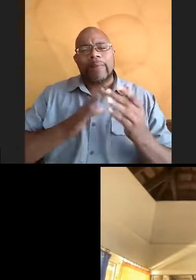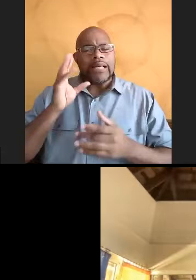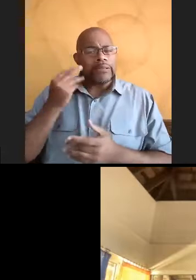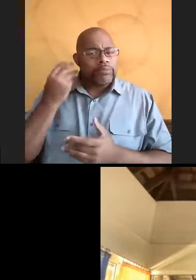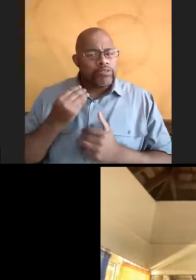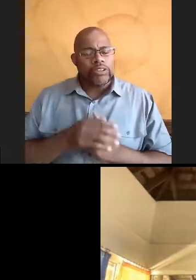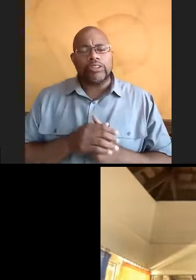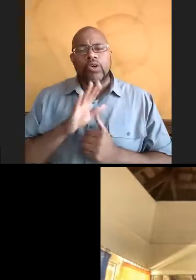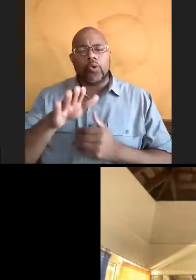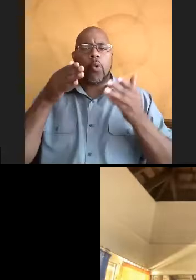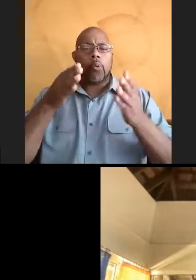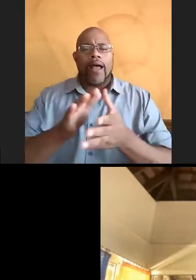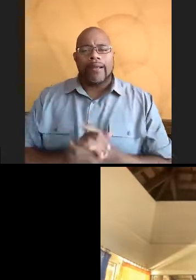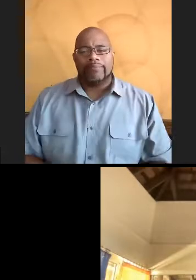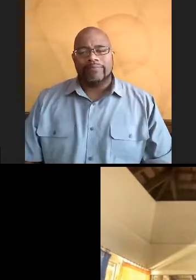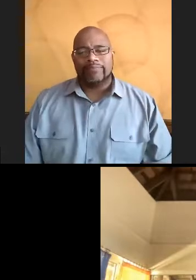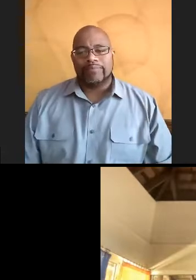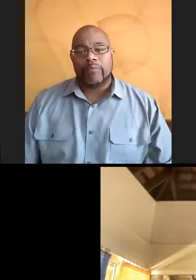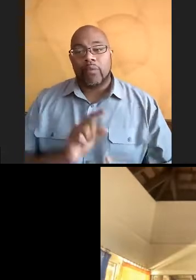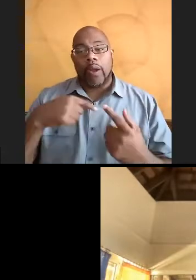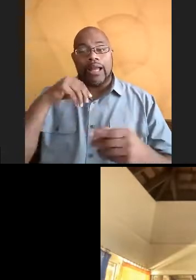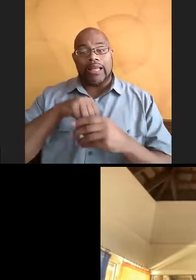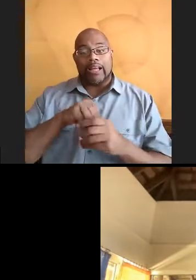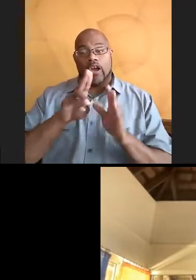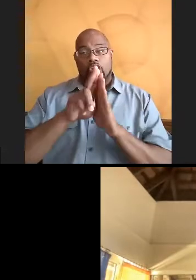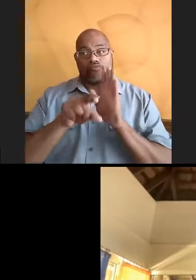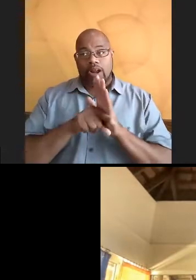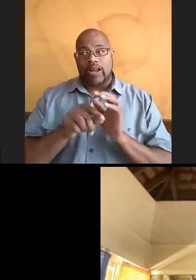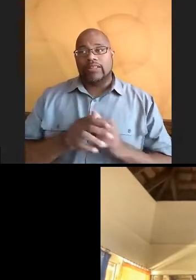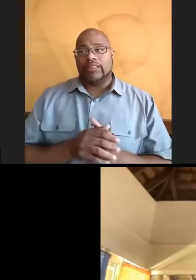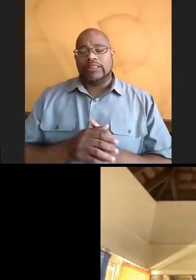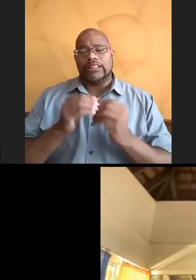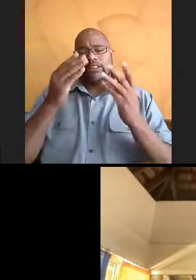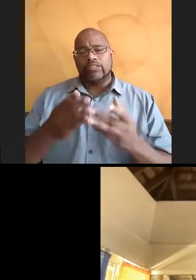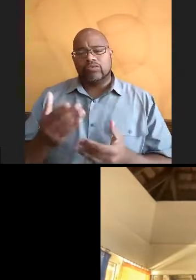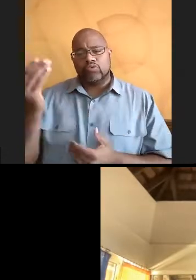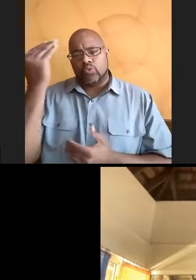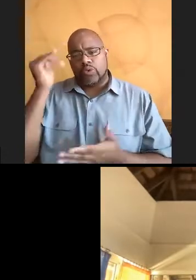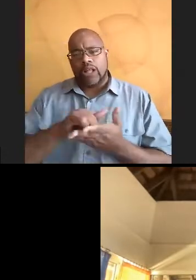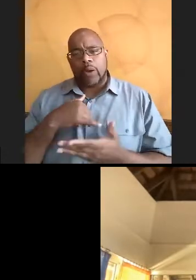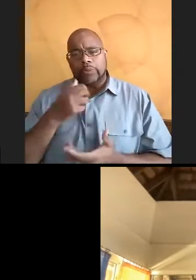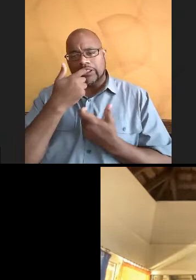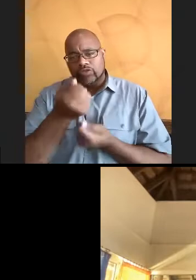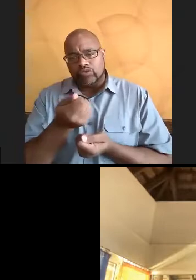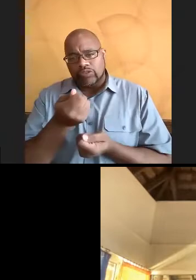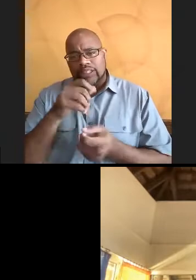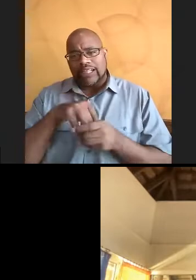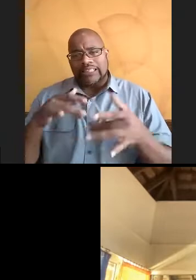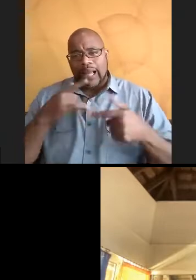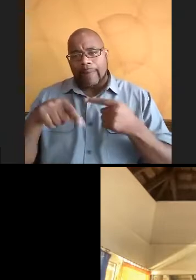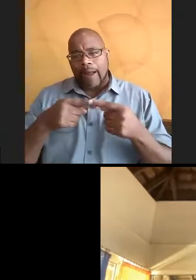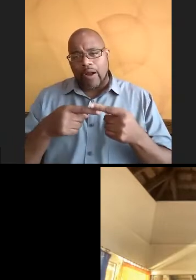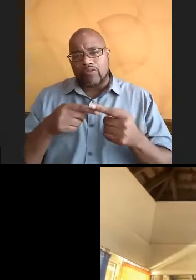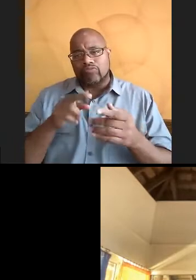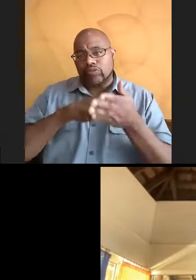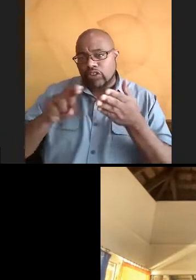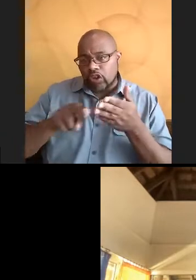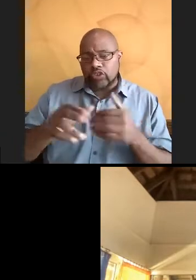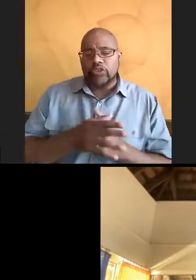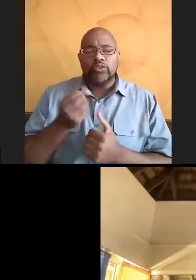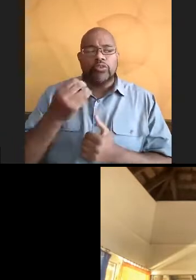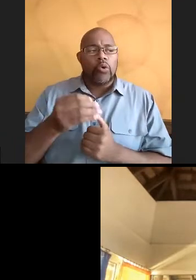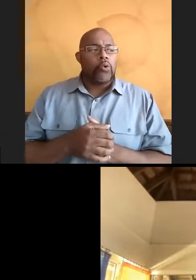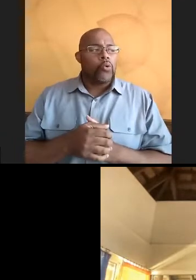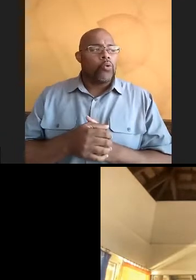your way. When I was an undergrad professors kind of knew that I was interested and excited about research. And so